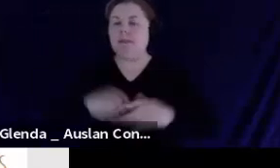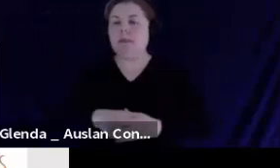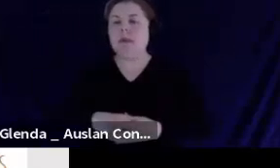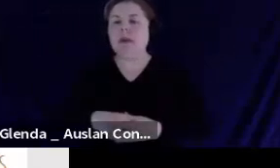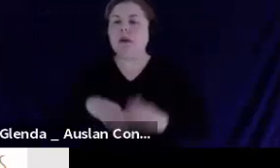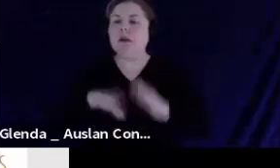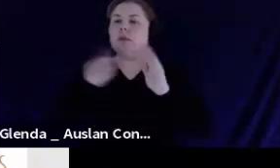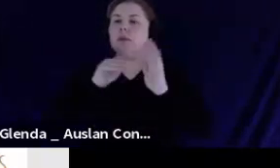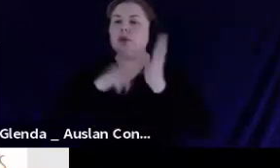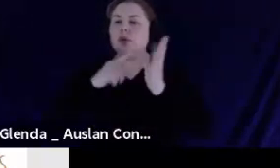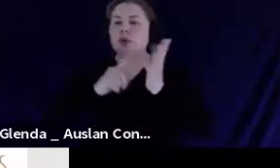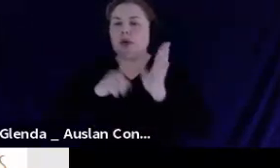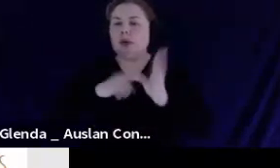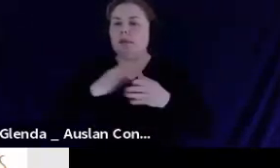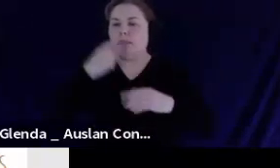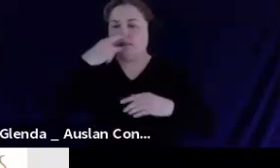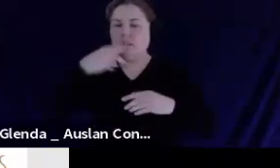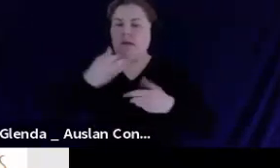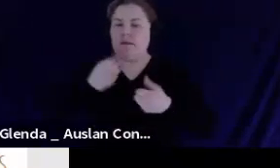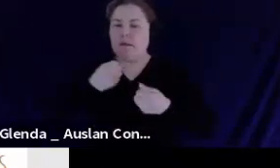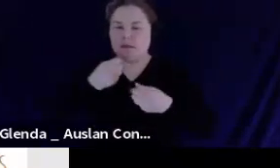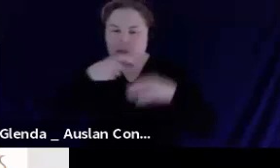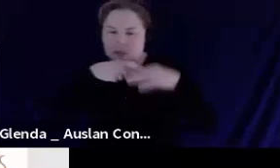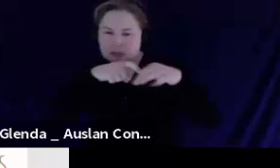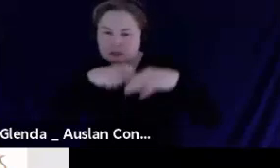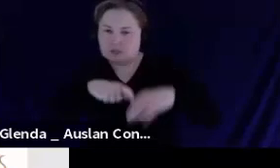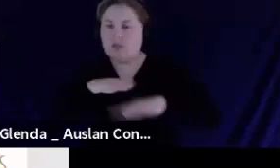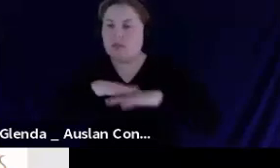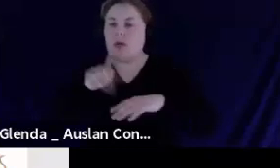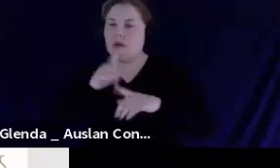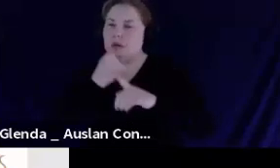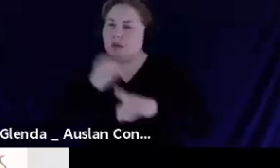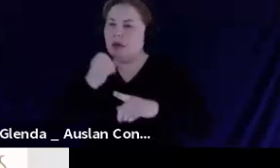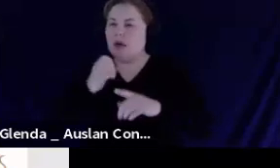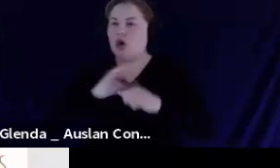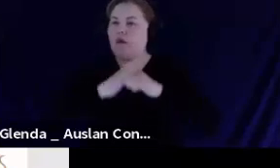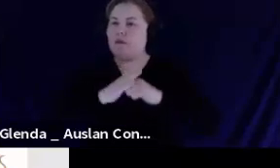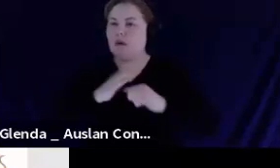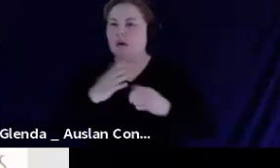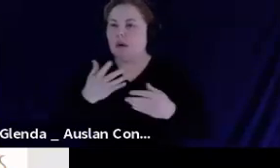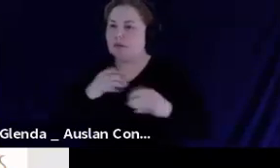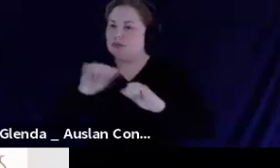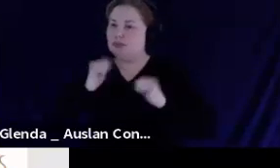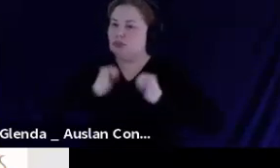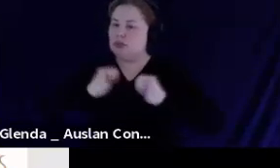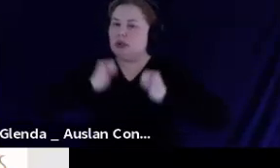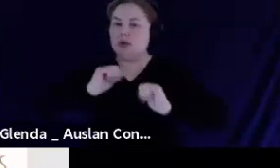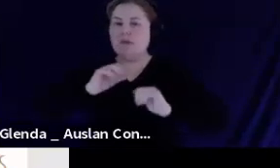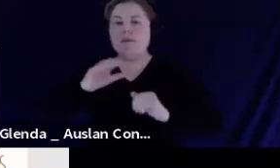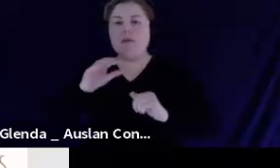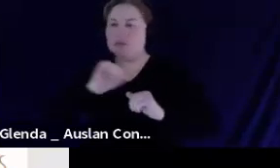to understand the impact of COVID on their practice and on the students